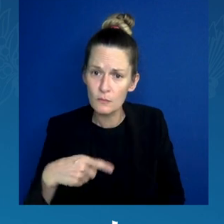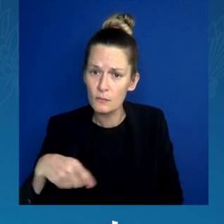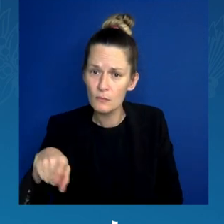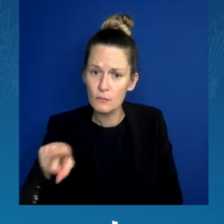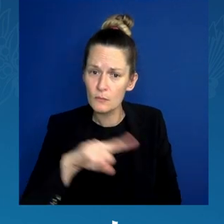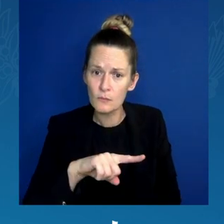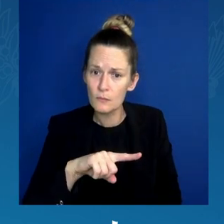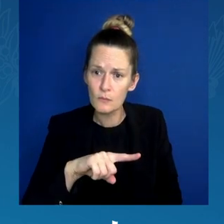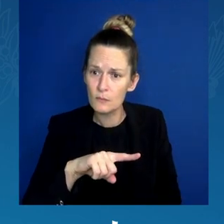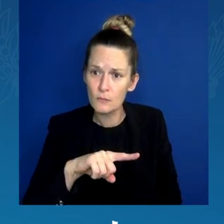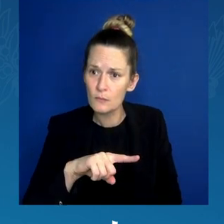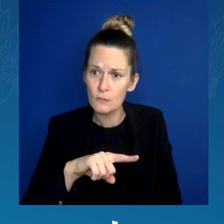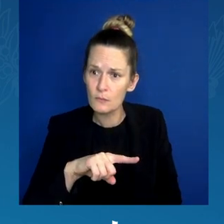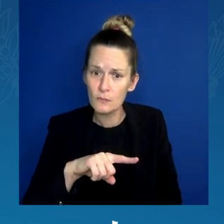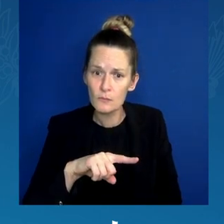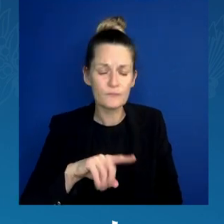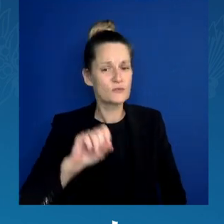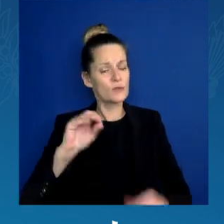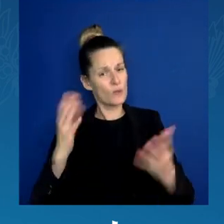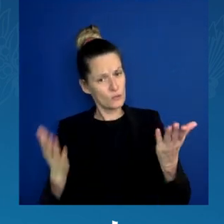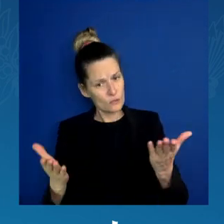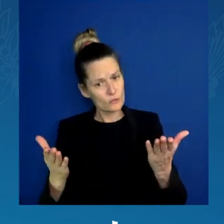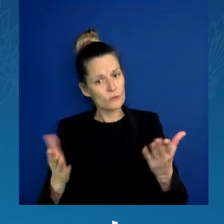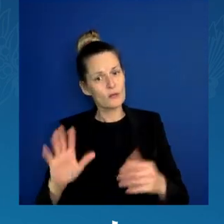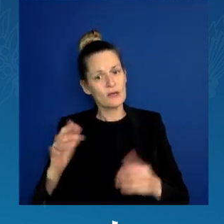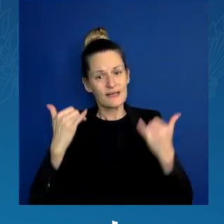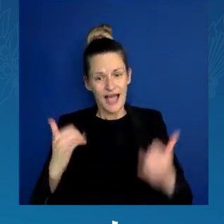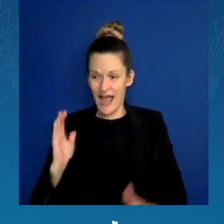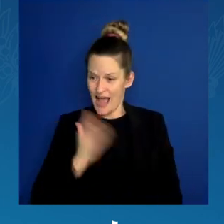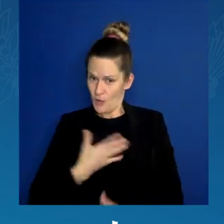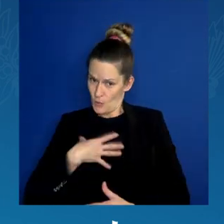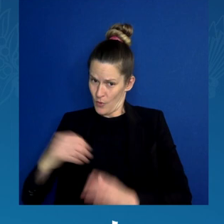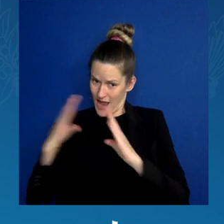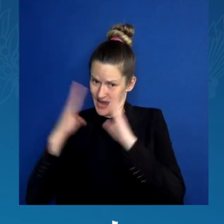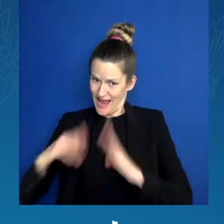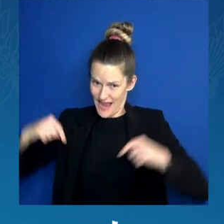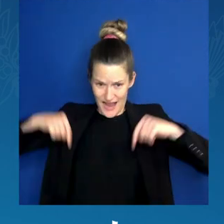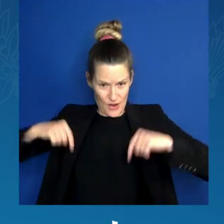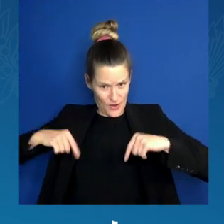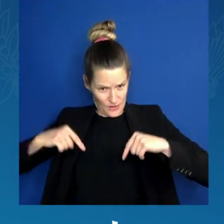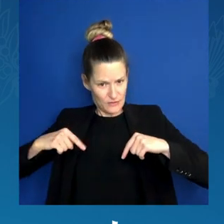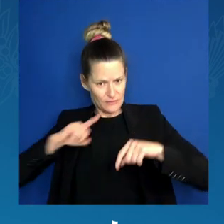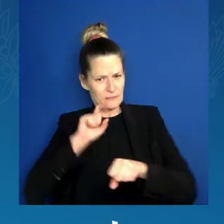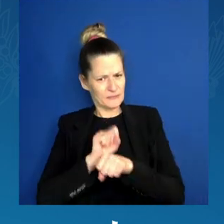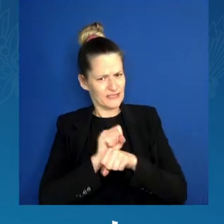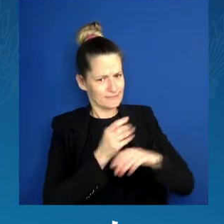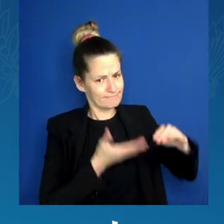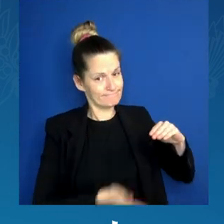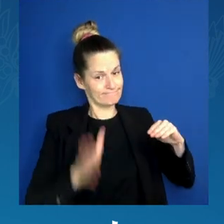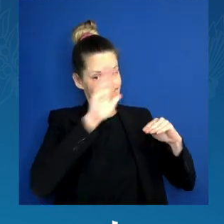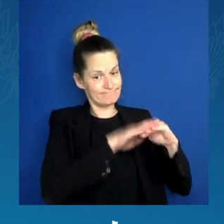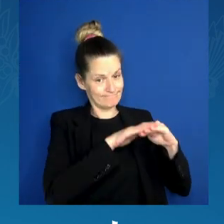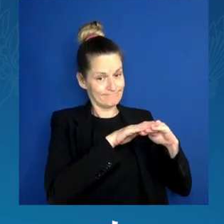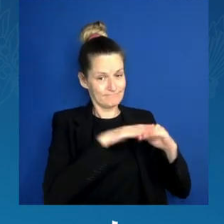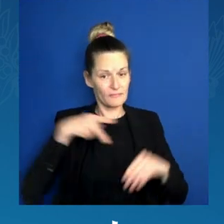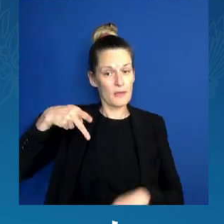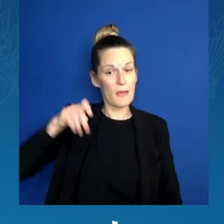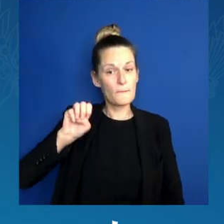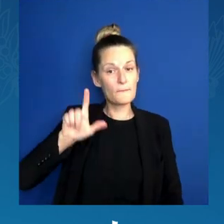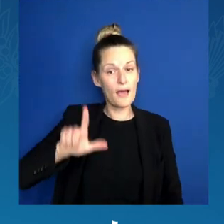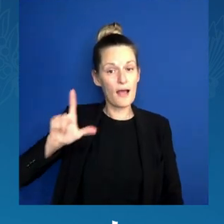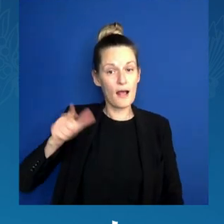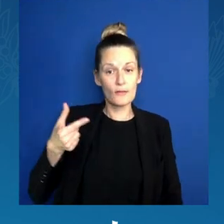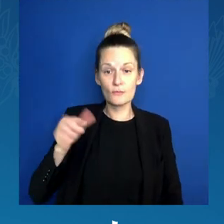So, our administration has increased Pell Grants by $400 per student per year,